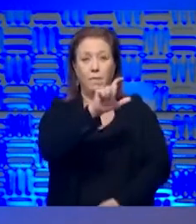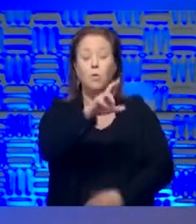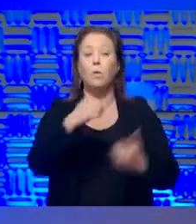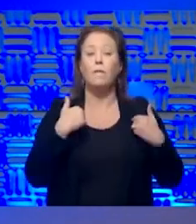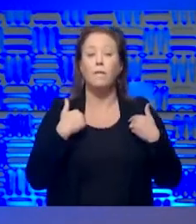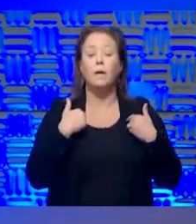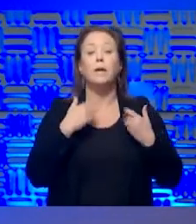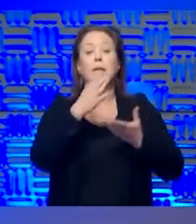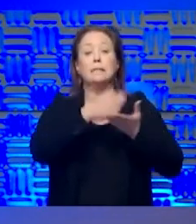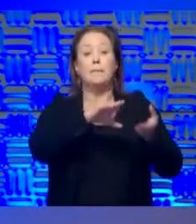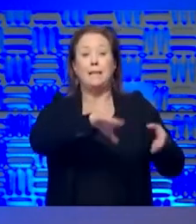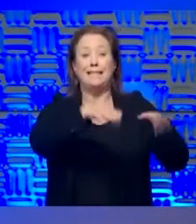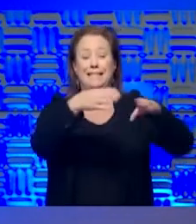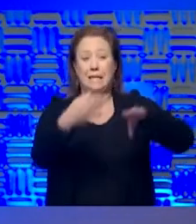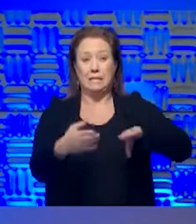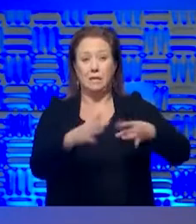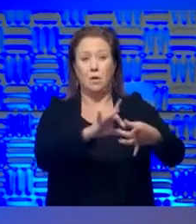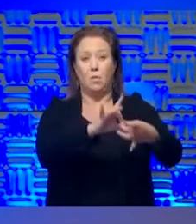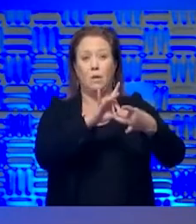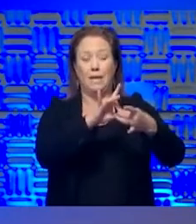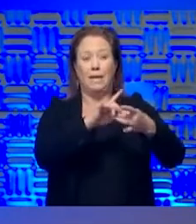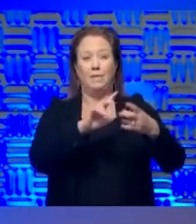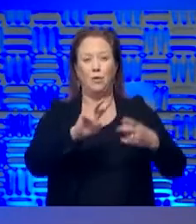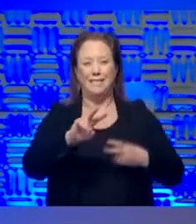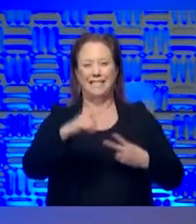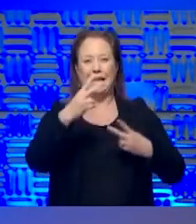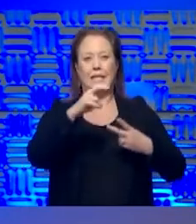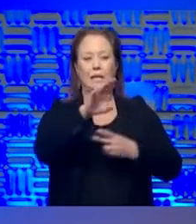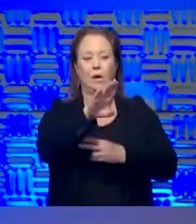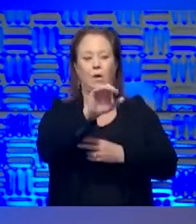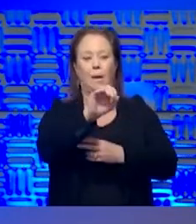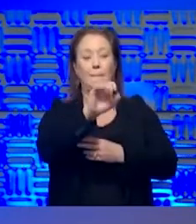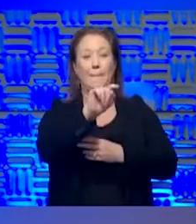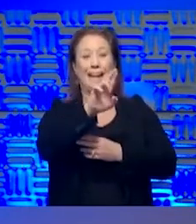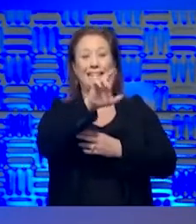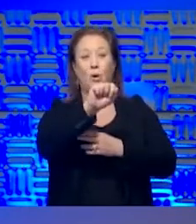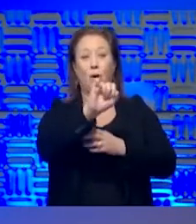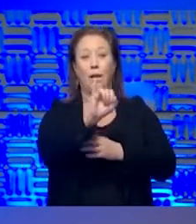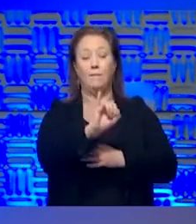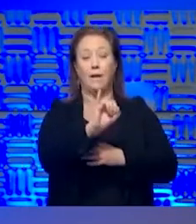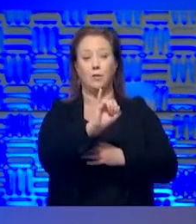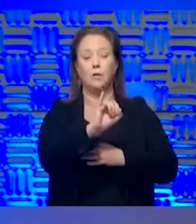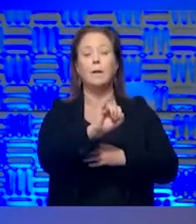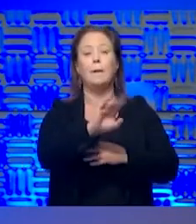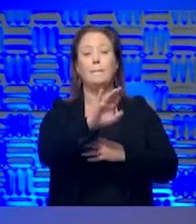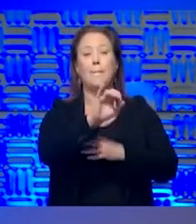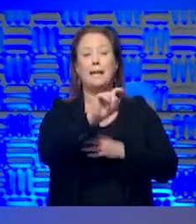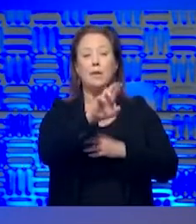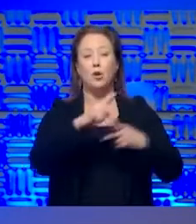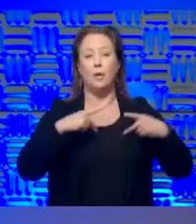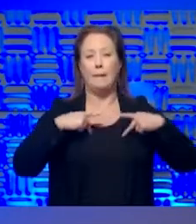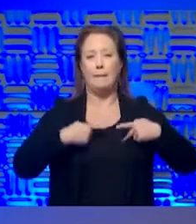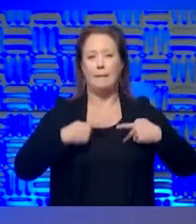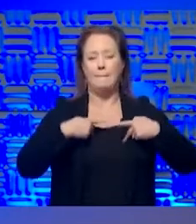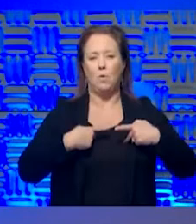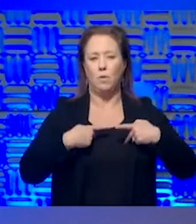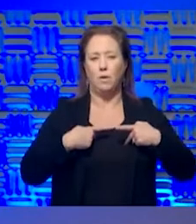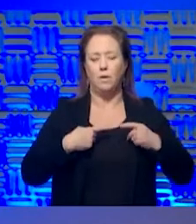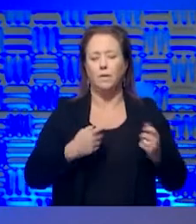Some of those deaths with influenza are also because of secondary bacterial infection, bacterial pneumonia. We don't really see that.